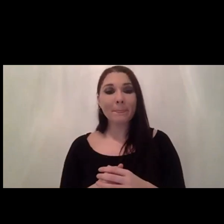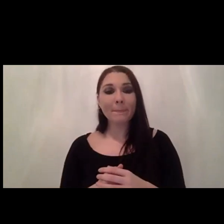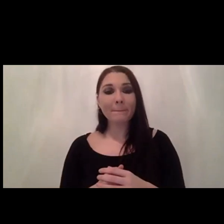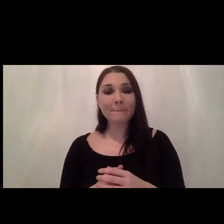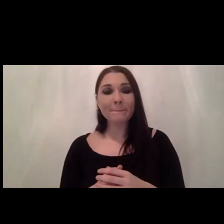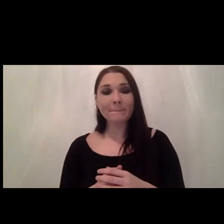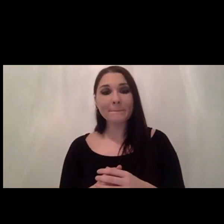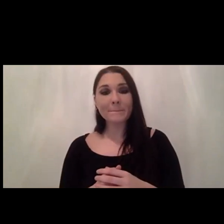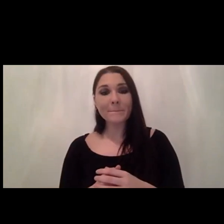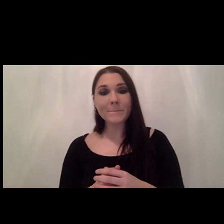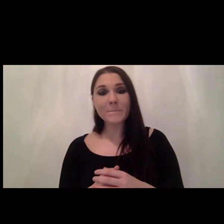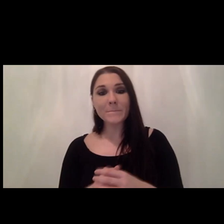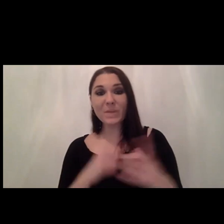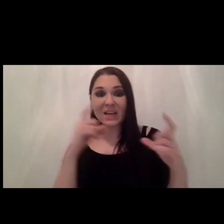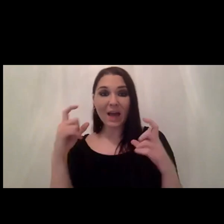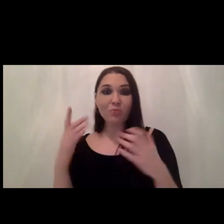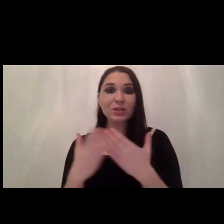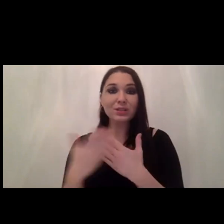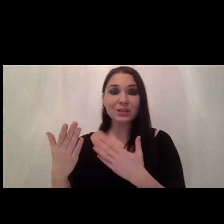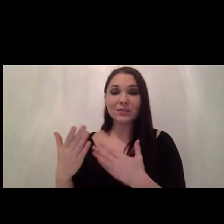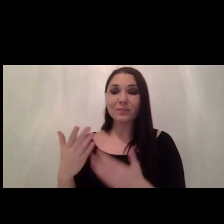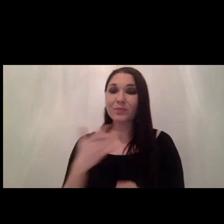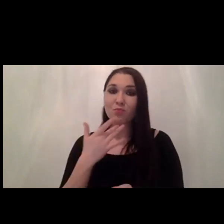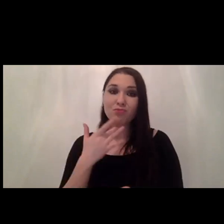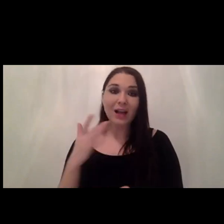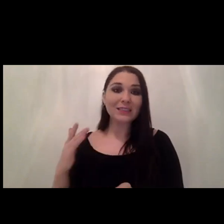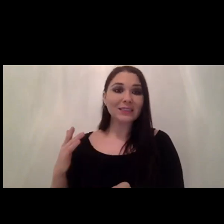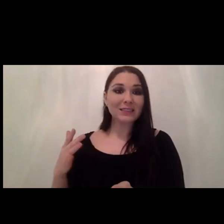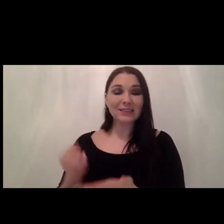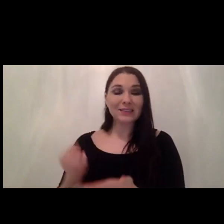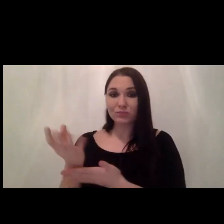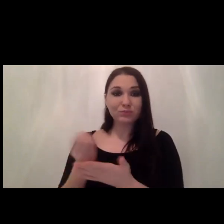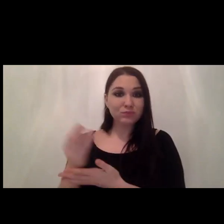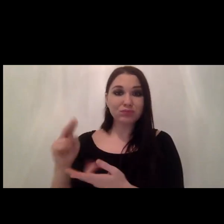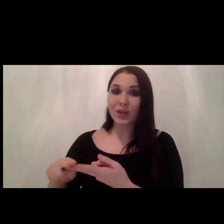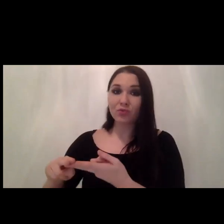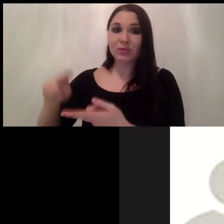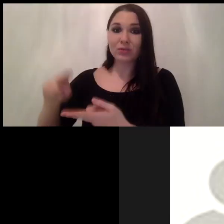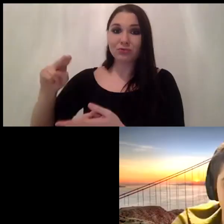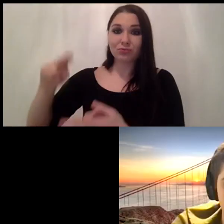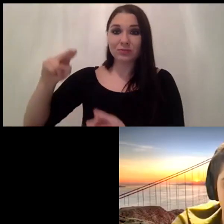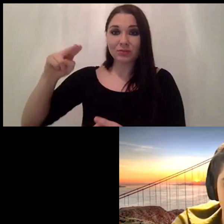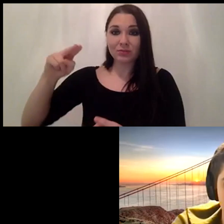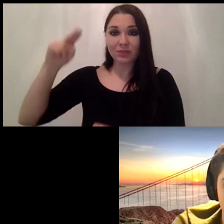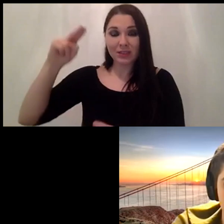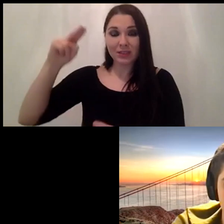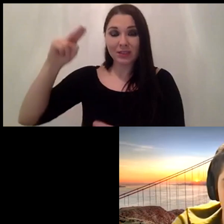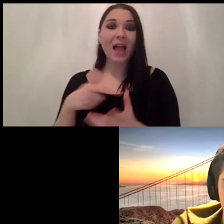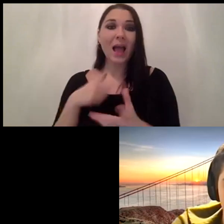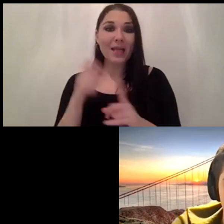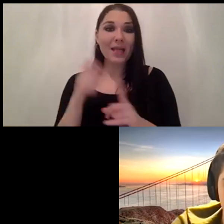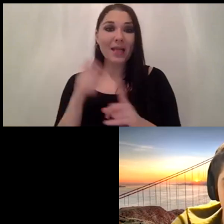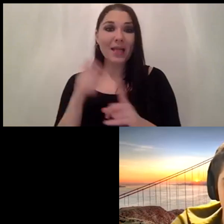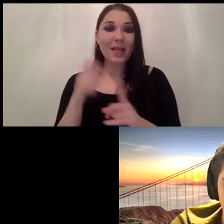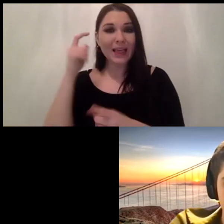that uh the price goes just crazy and in this sort of um applications i think the budget is